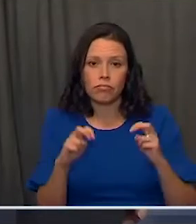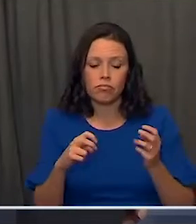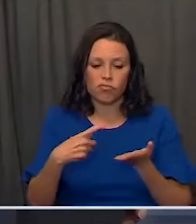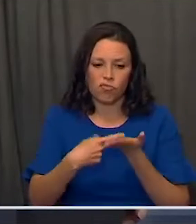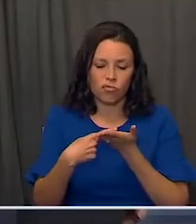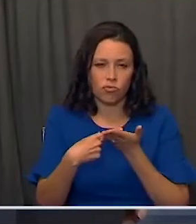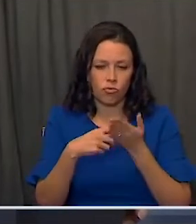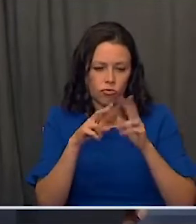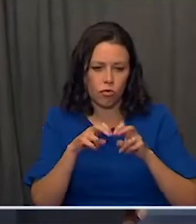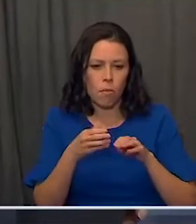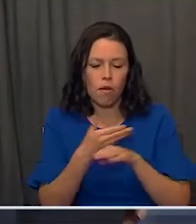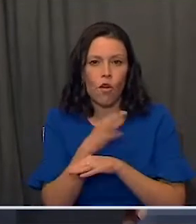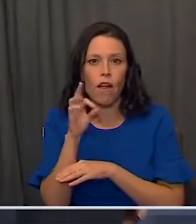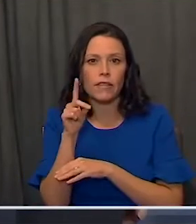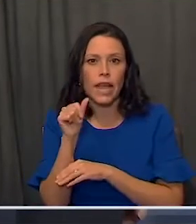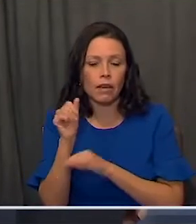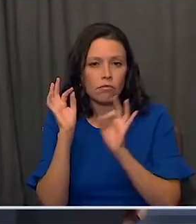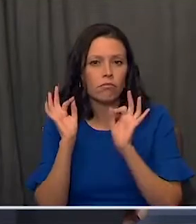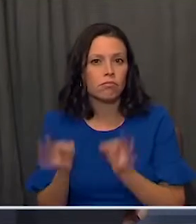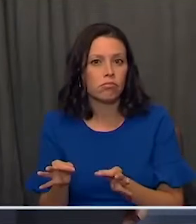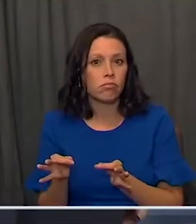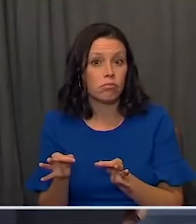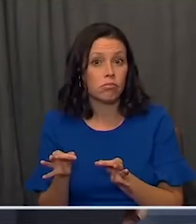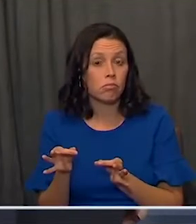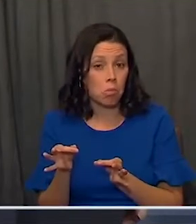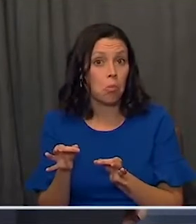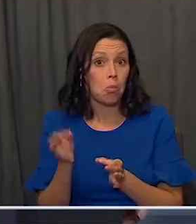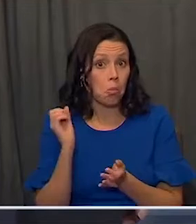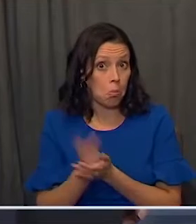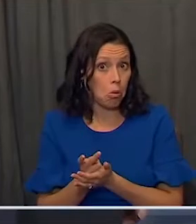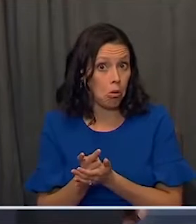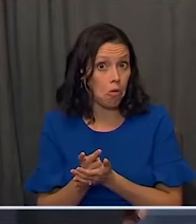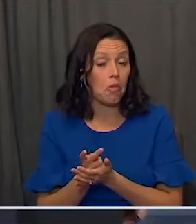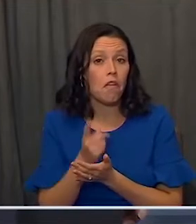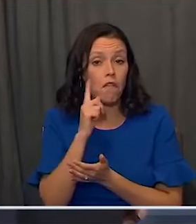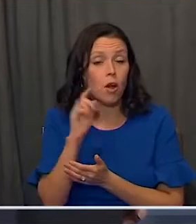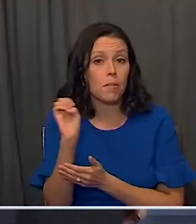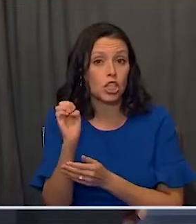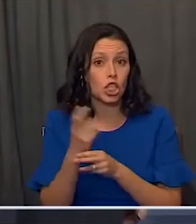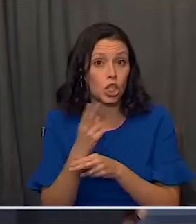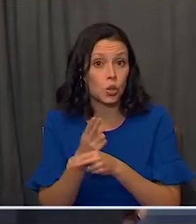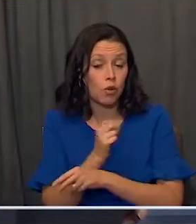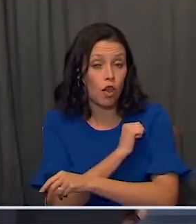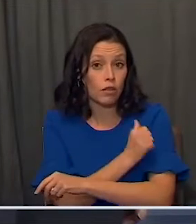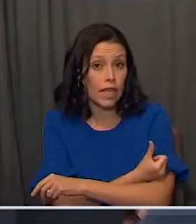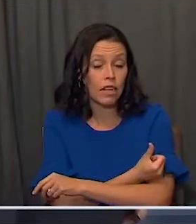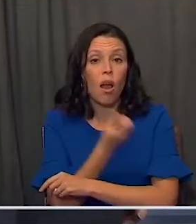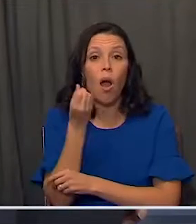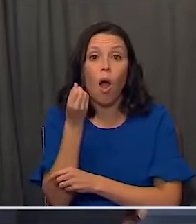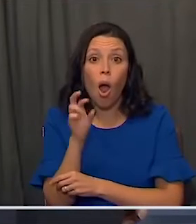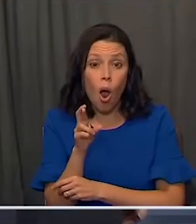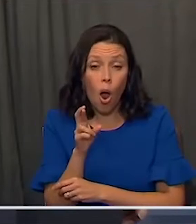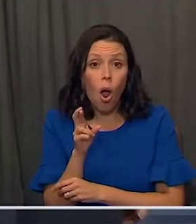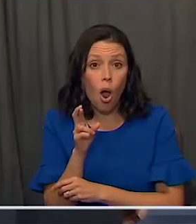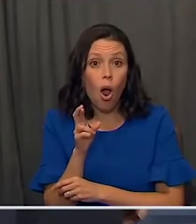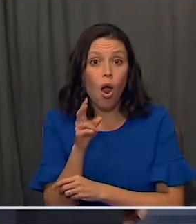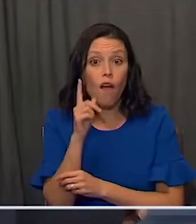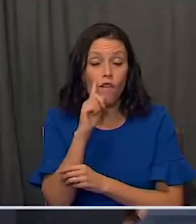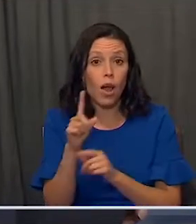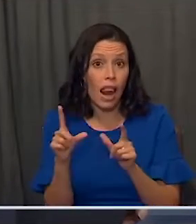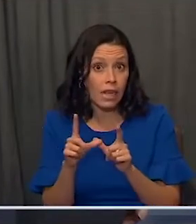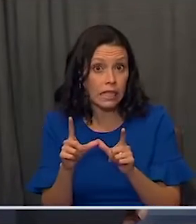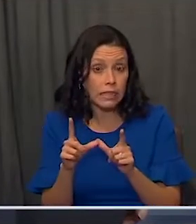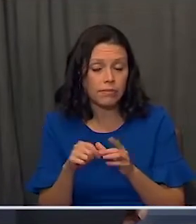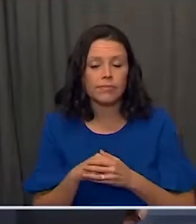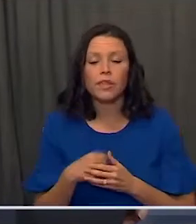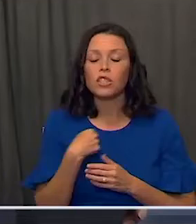before the FDA makes the decision about putting this forth for emergency use authorization or ultimately for a license.